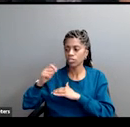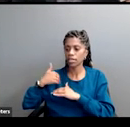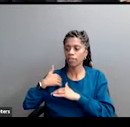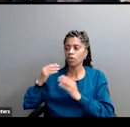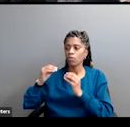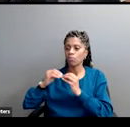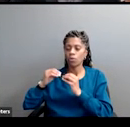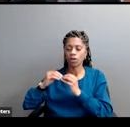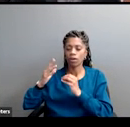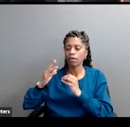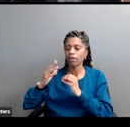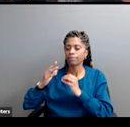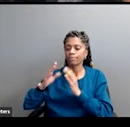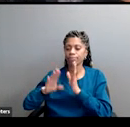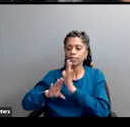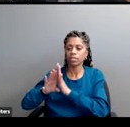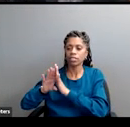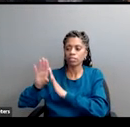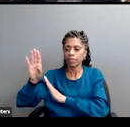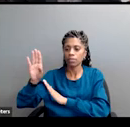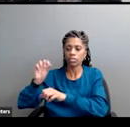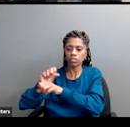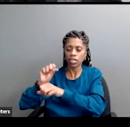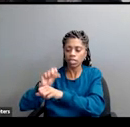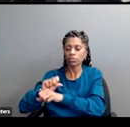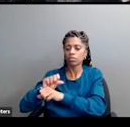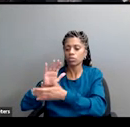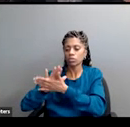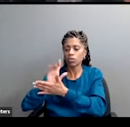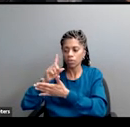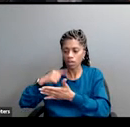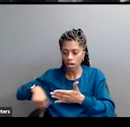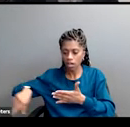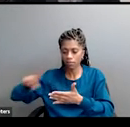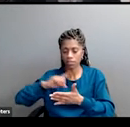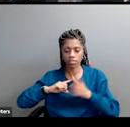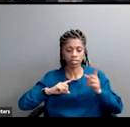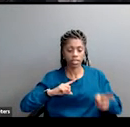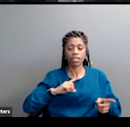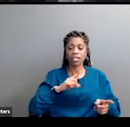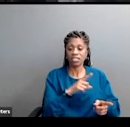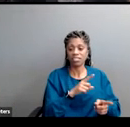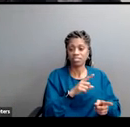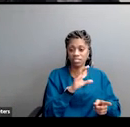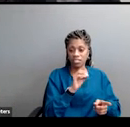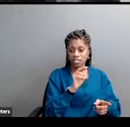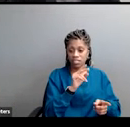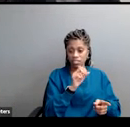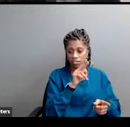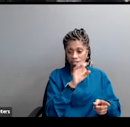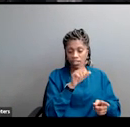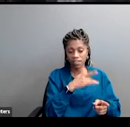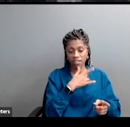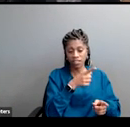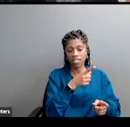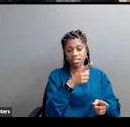a more reactionary mindset that is racially fearful, that believes the best government is the most limited government,